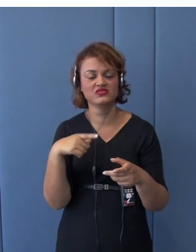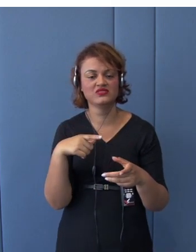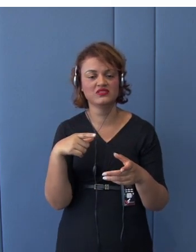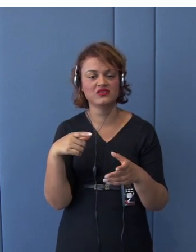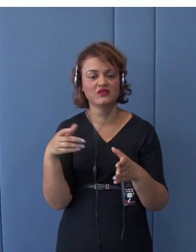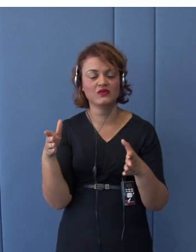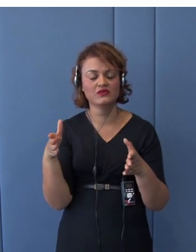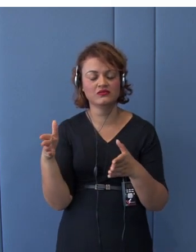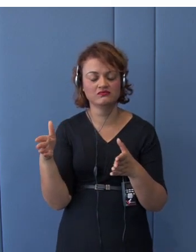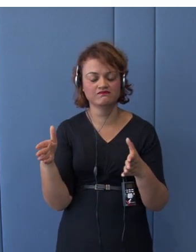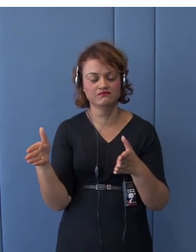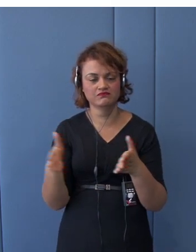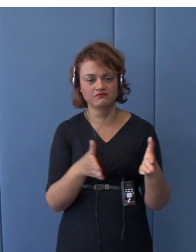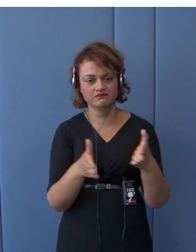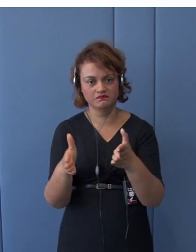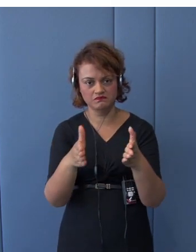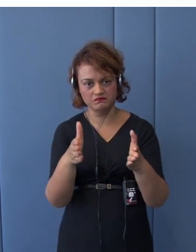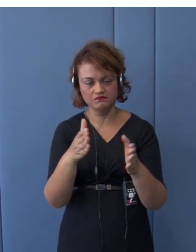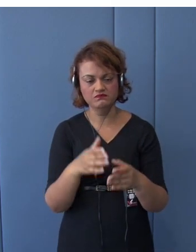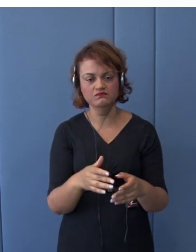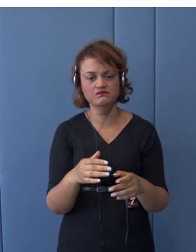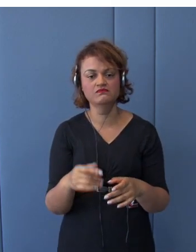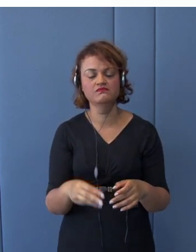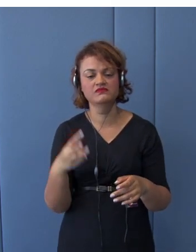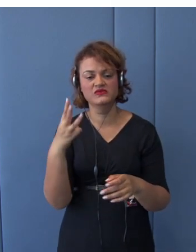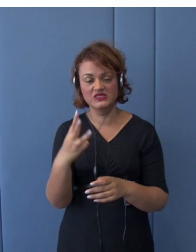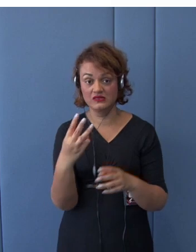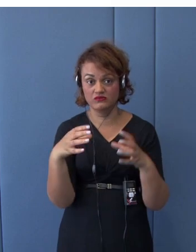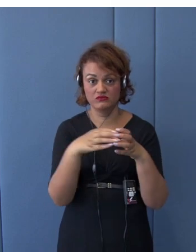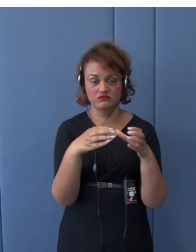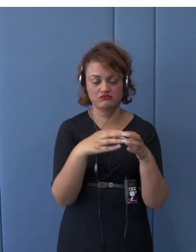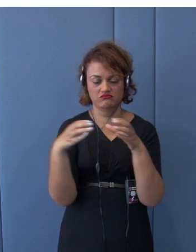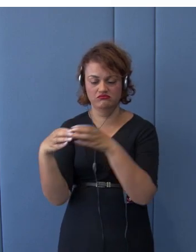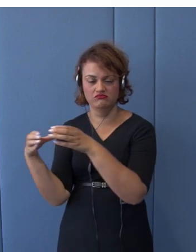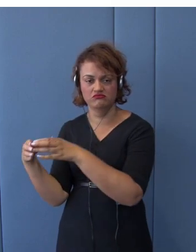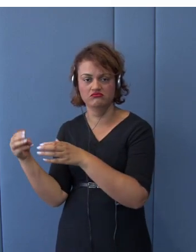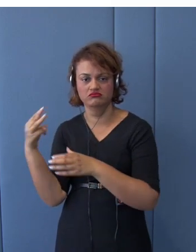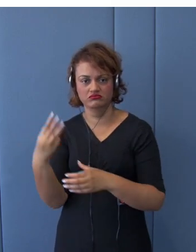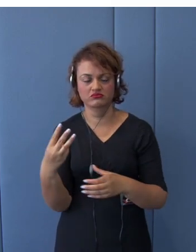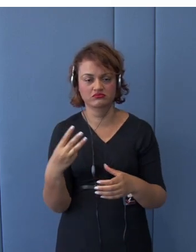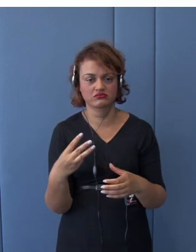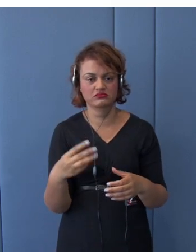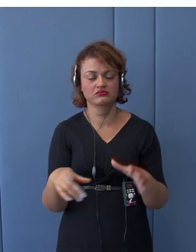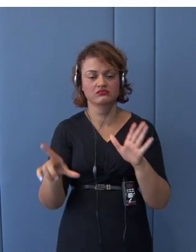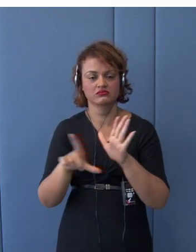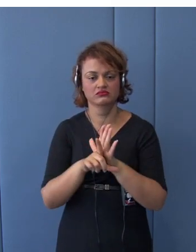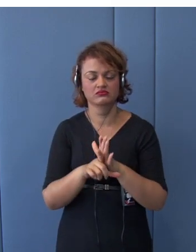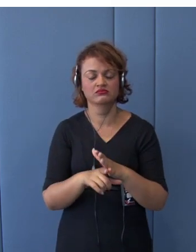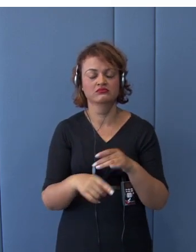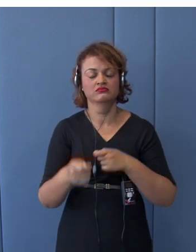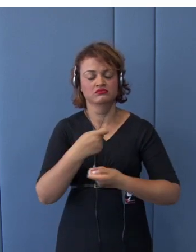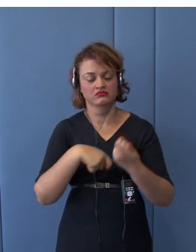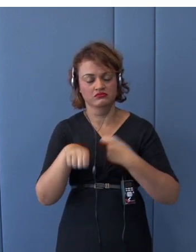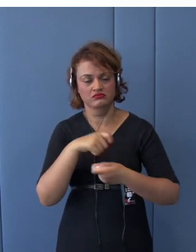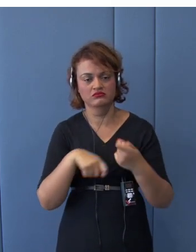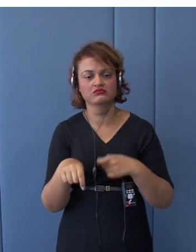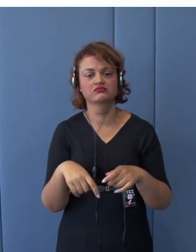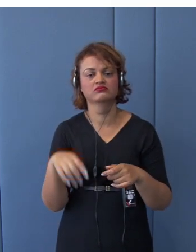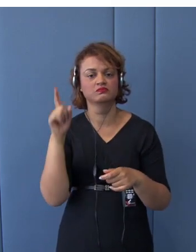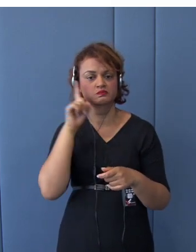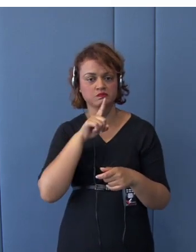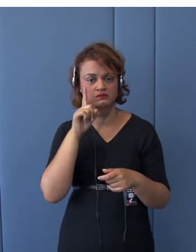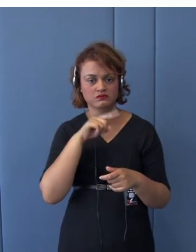Section 301 of U.S. trade law. So, at that time, that was kind of